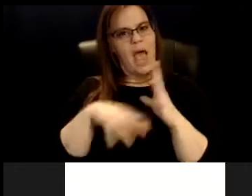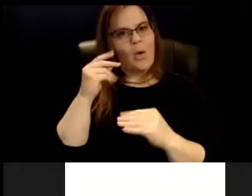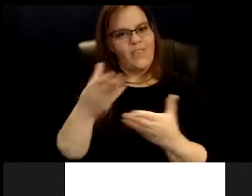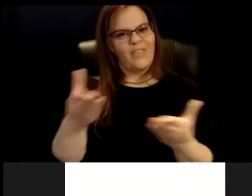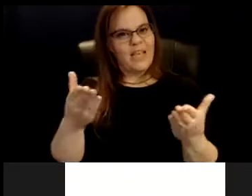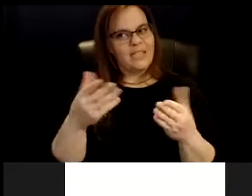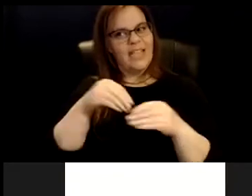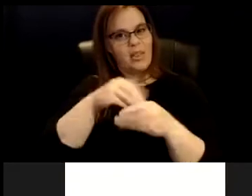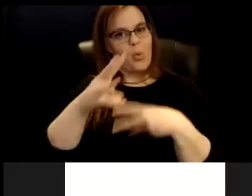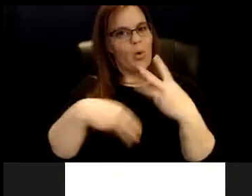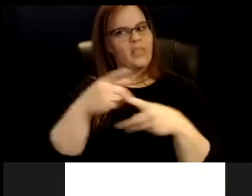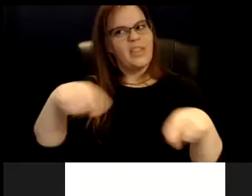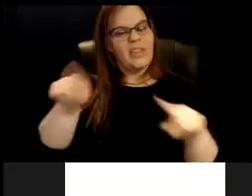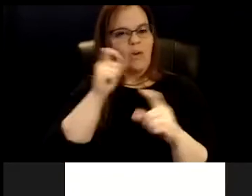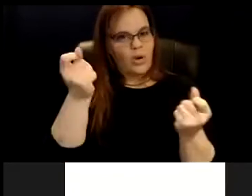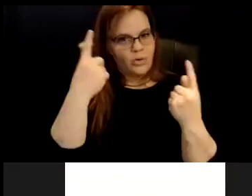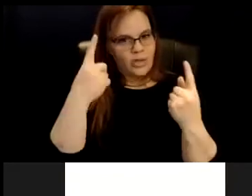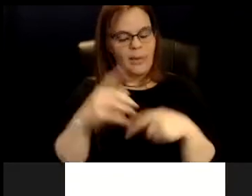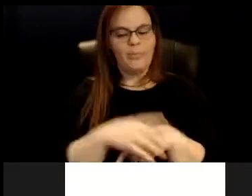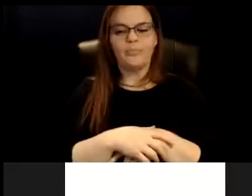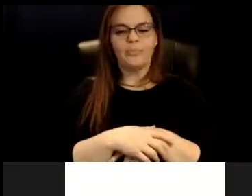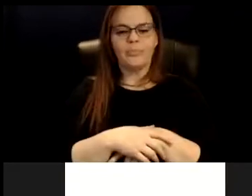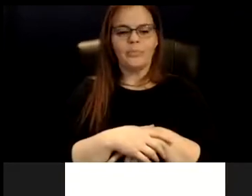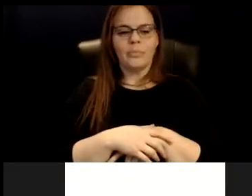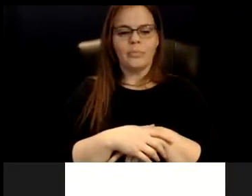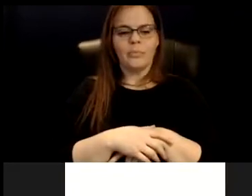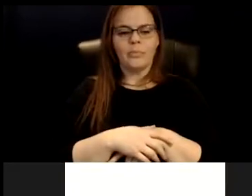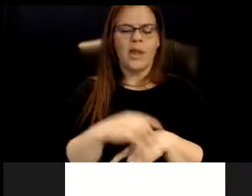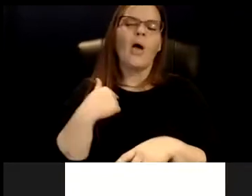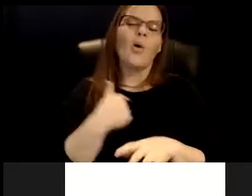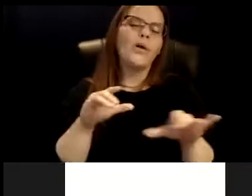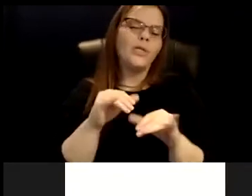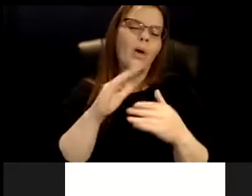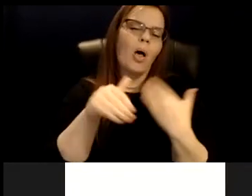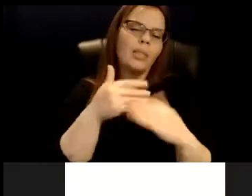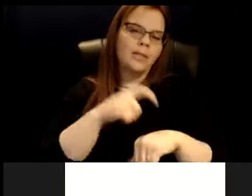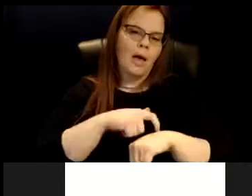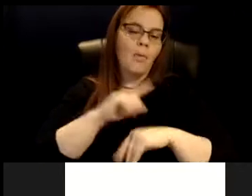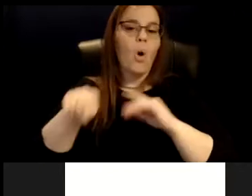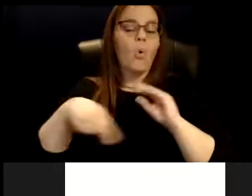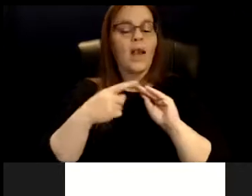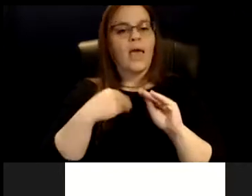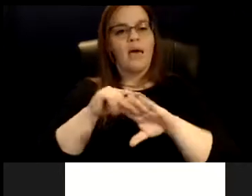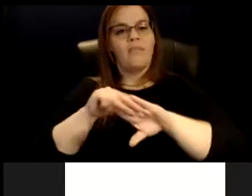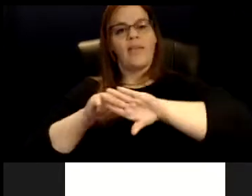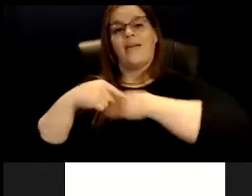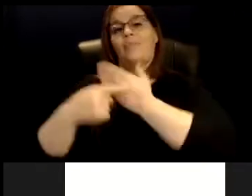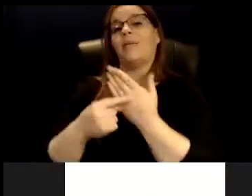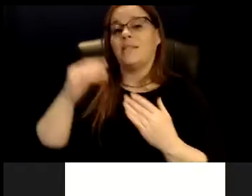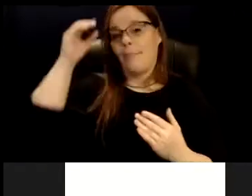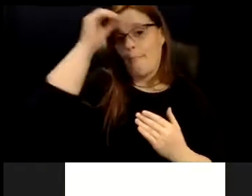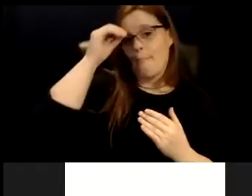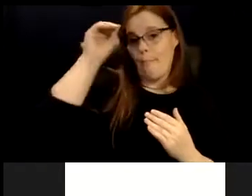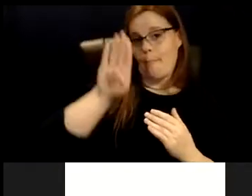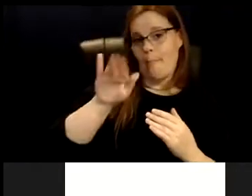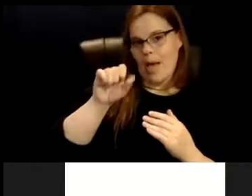do this all the time. When I have implicit bias conversations, I do an